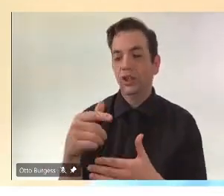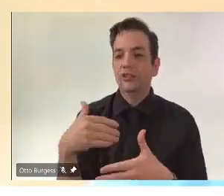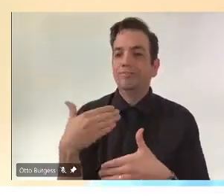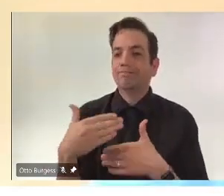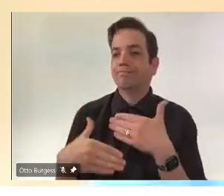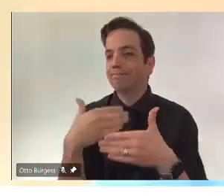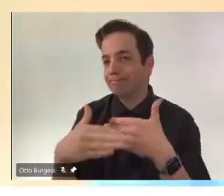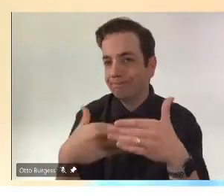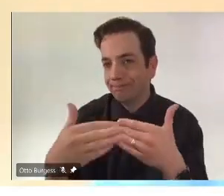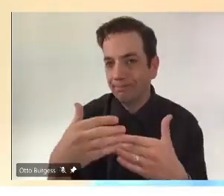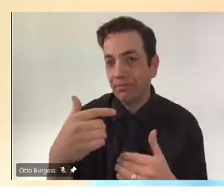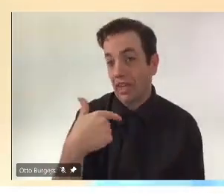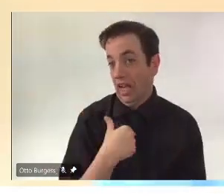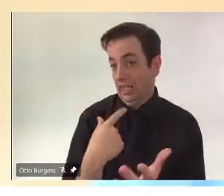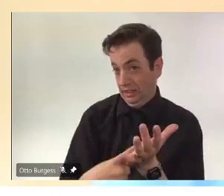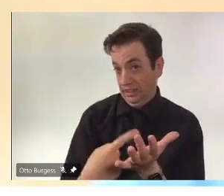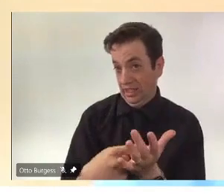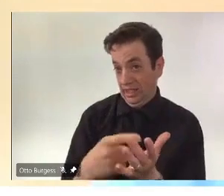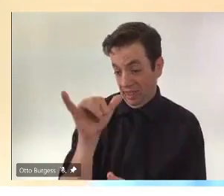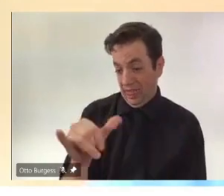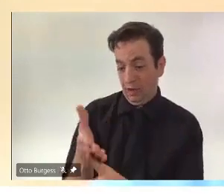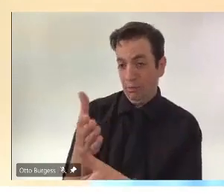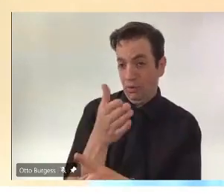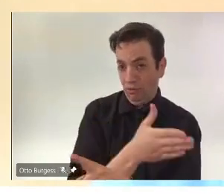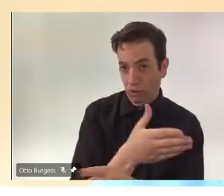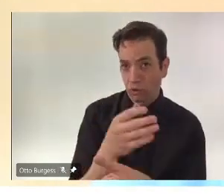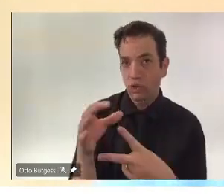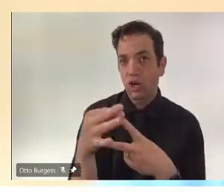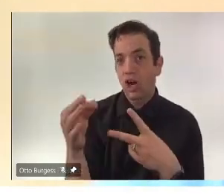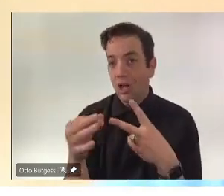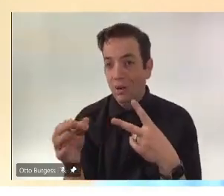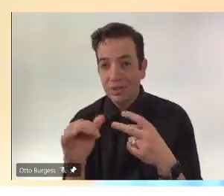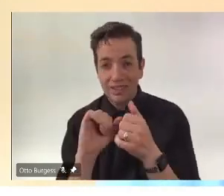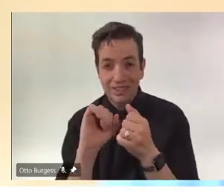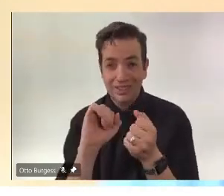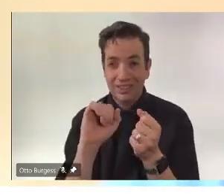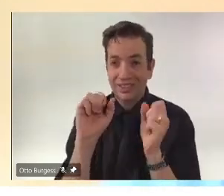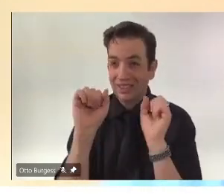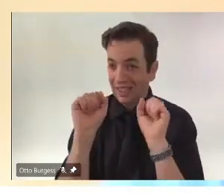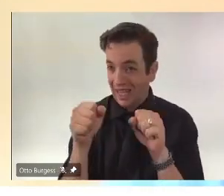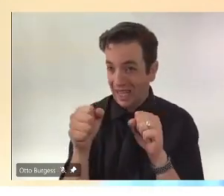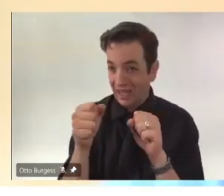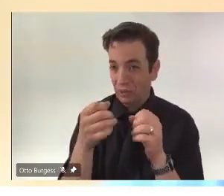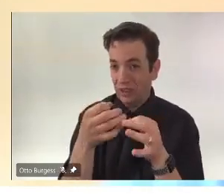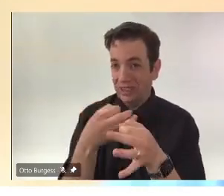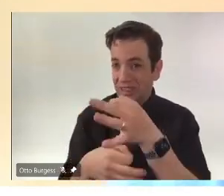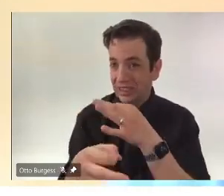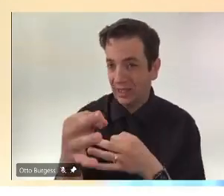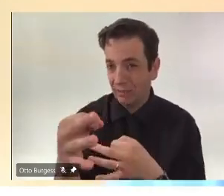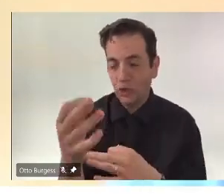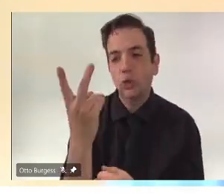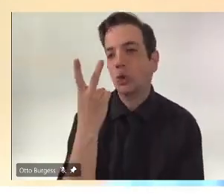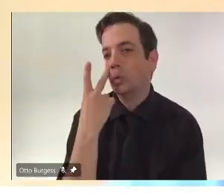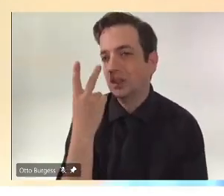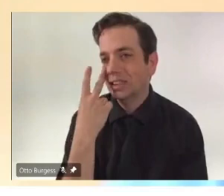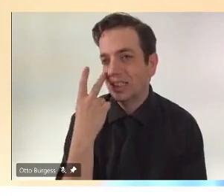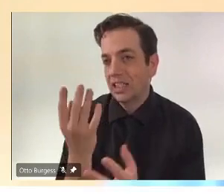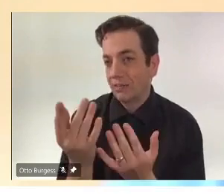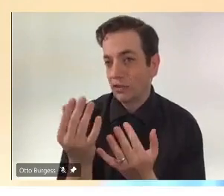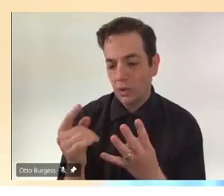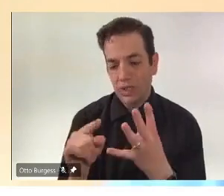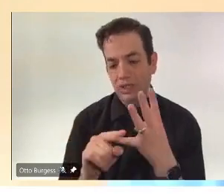options for interchangeability are also being studied, but we have till the end of May and early June to make those